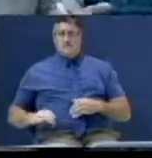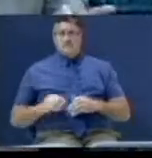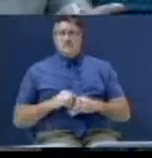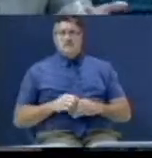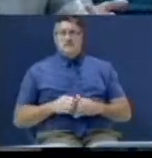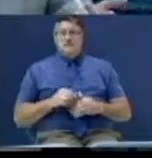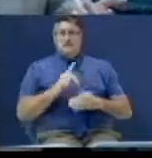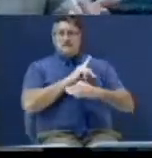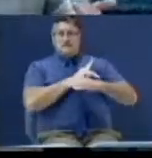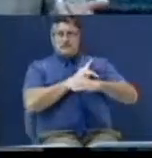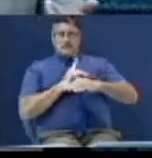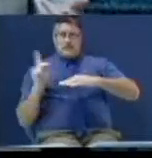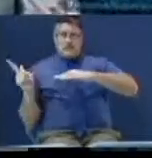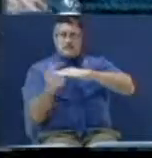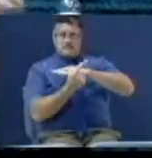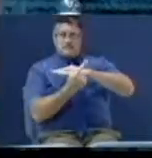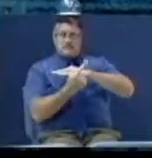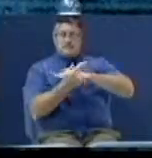is to come.